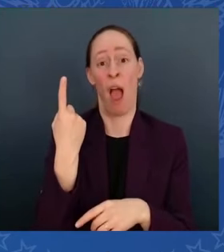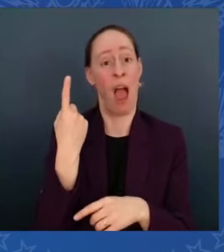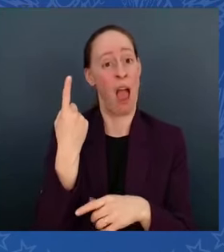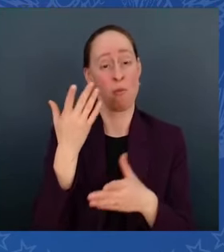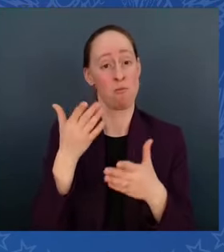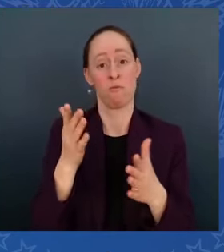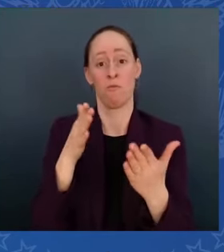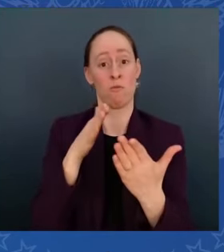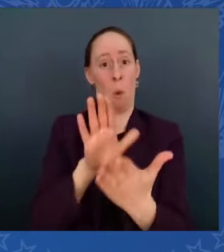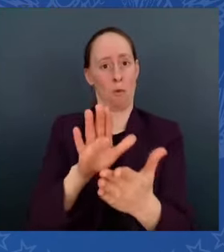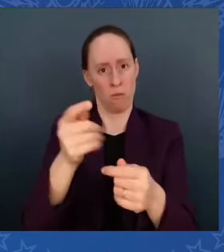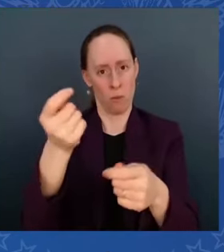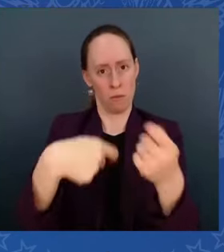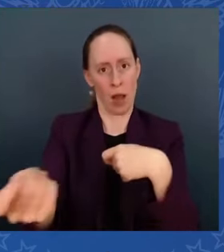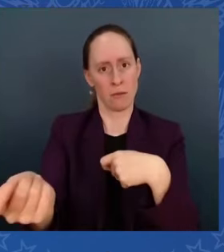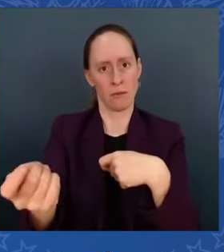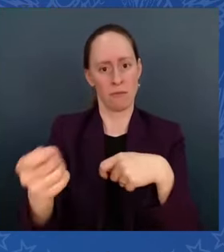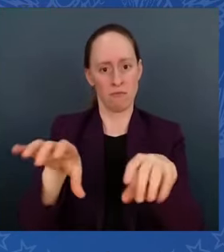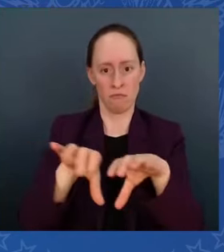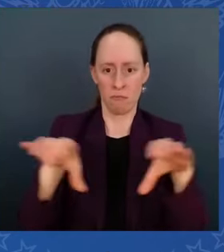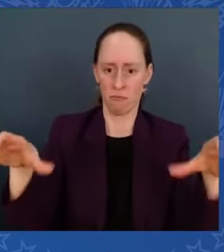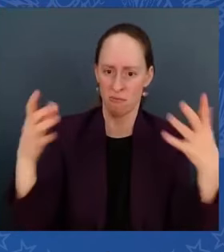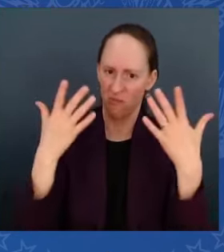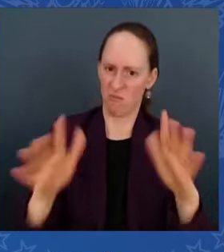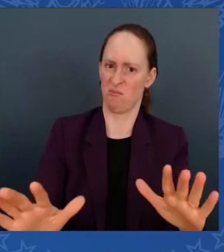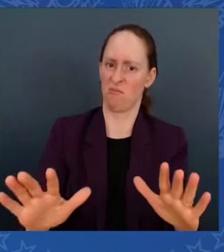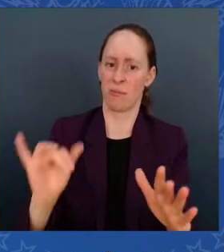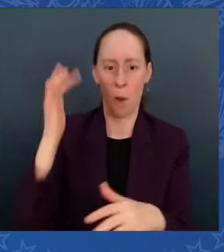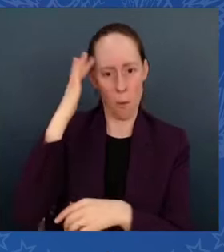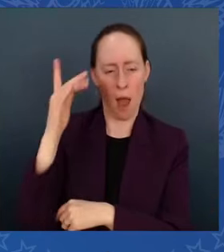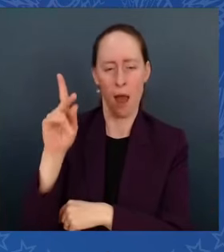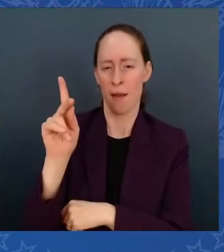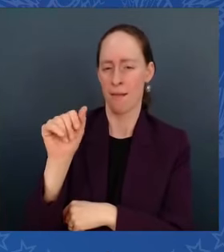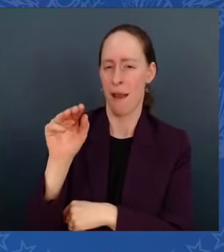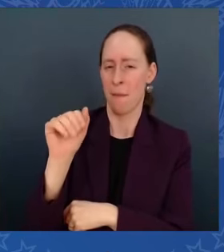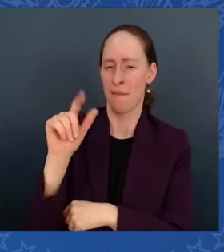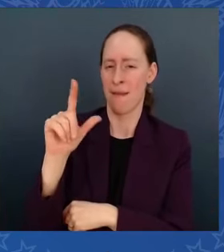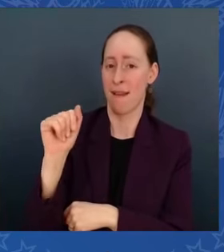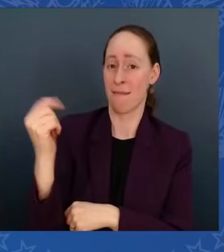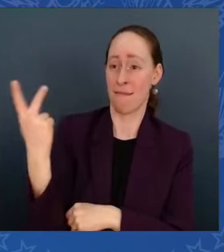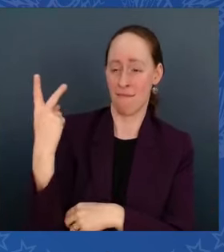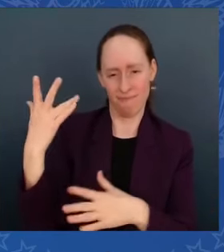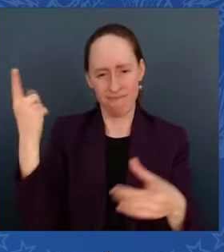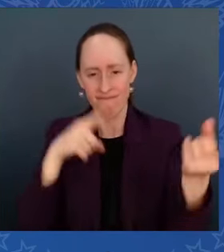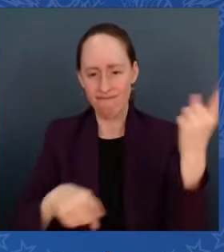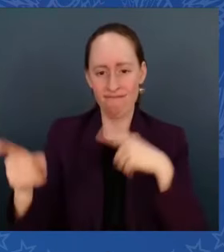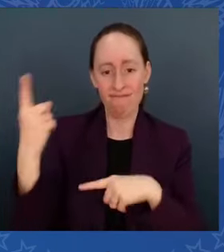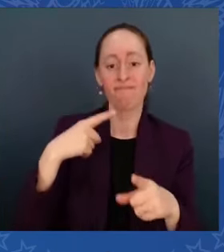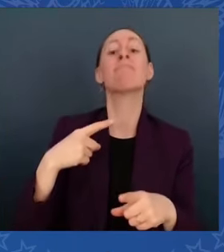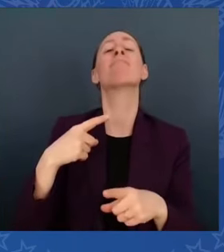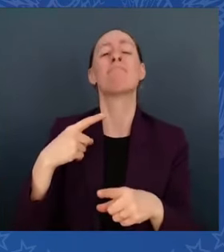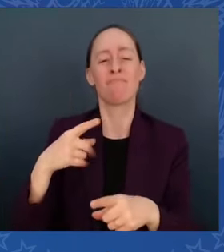Kamala and I are making sure the administration is the first ever to set out to do it, and we're going to get it done.